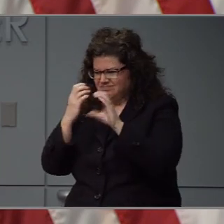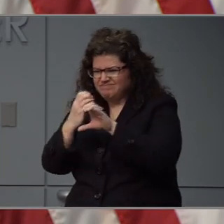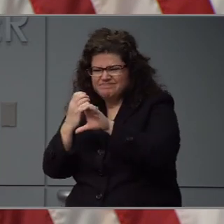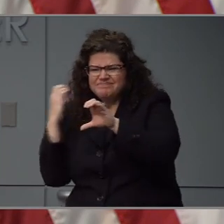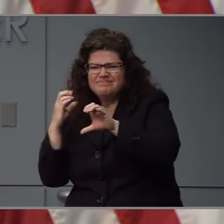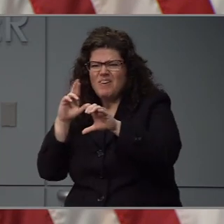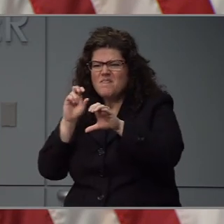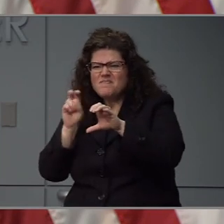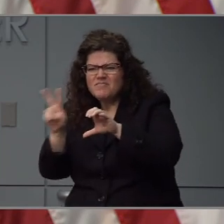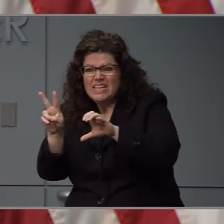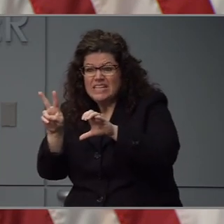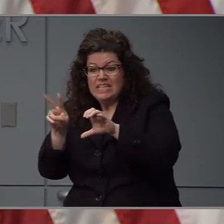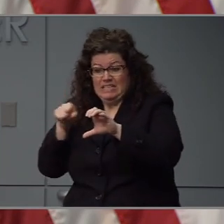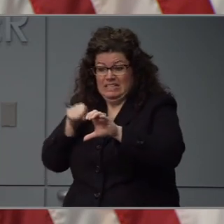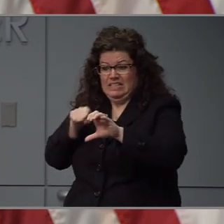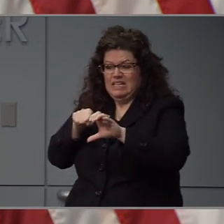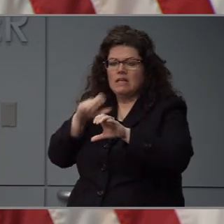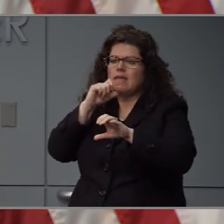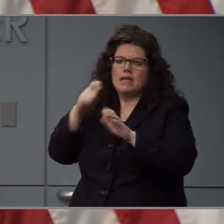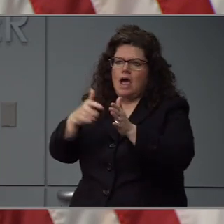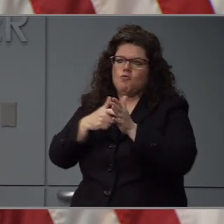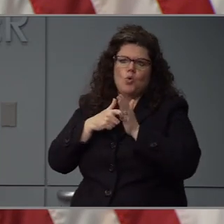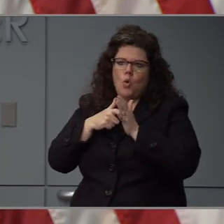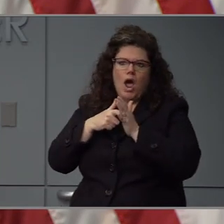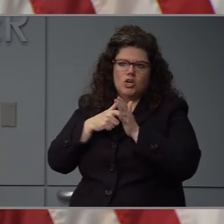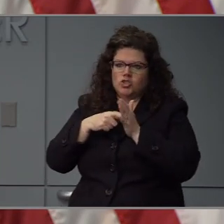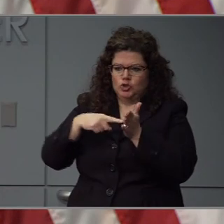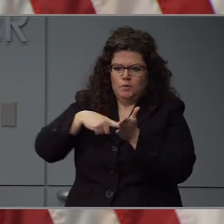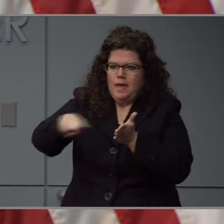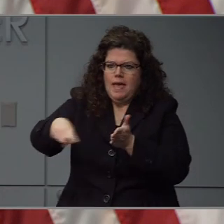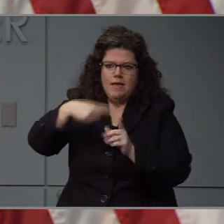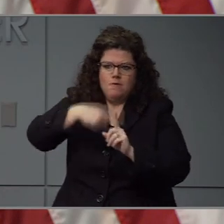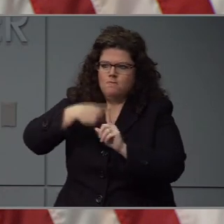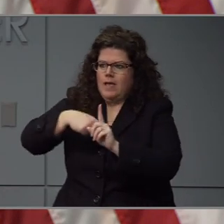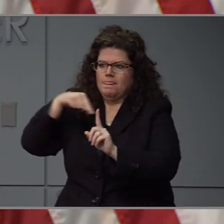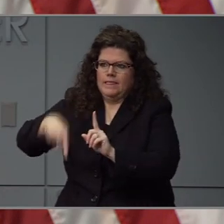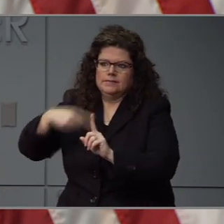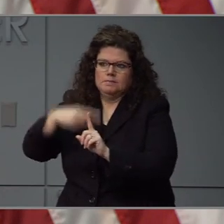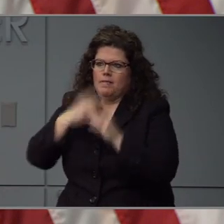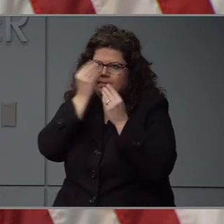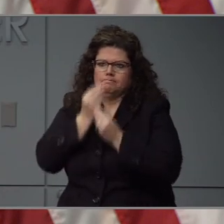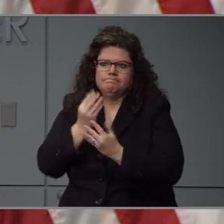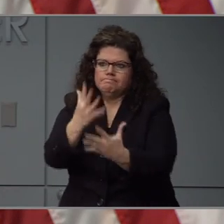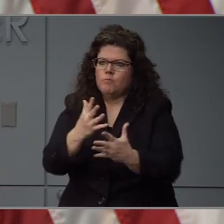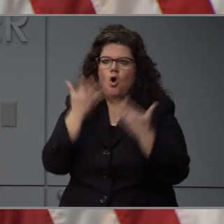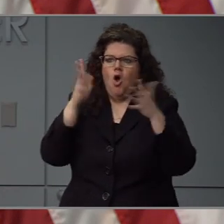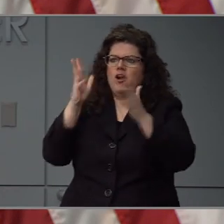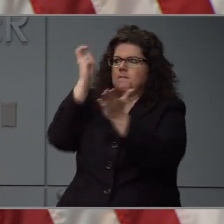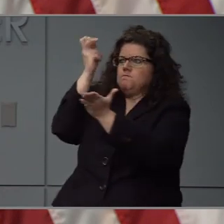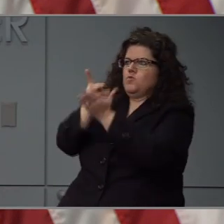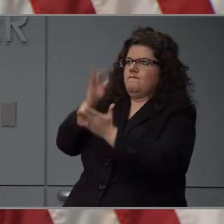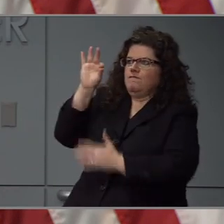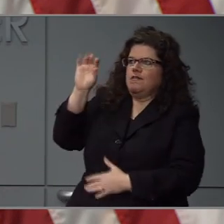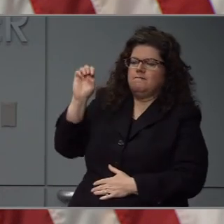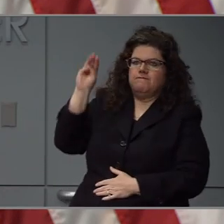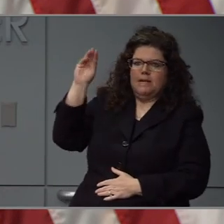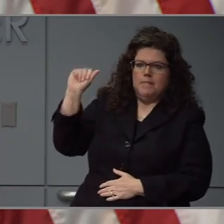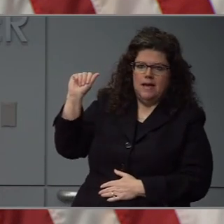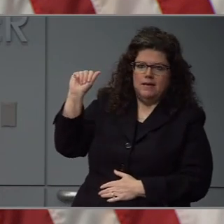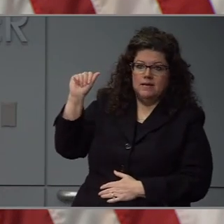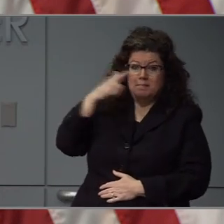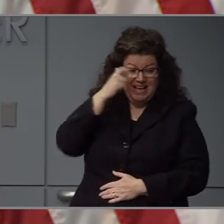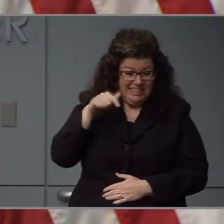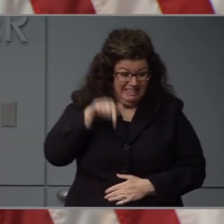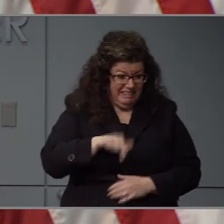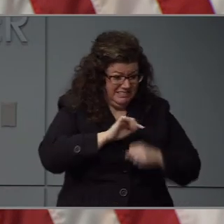Hurricane Florence, they will not be required to start paying rent this month as that was originally scheduled. Due to the pandemic,